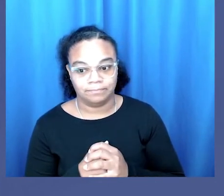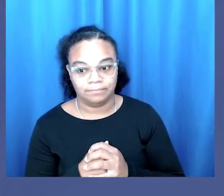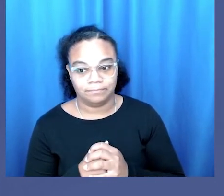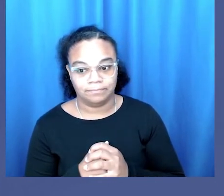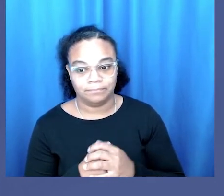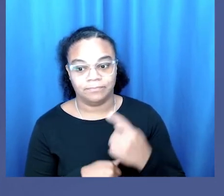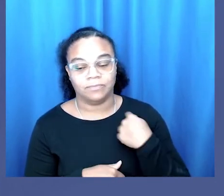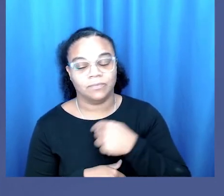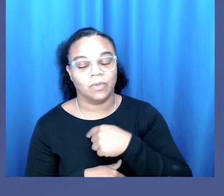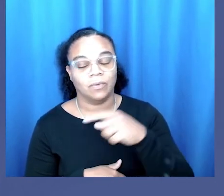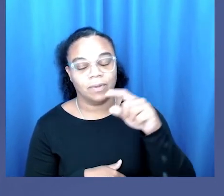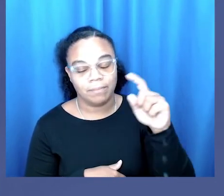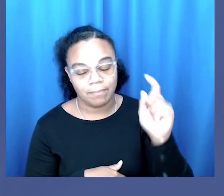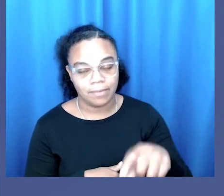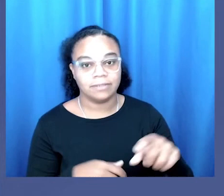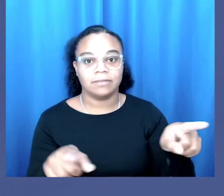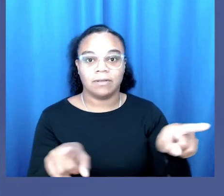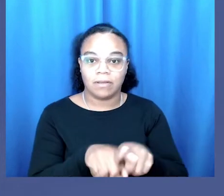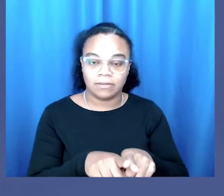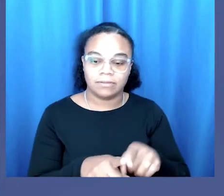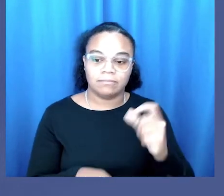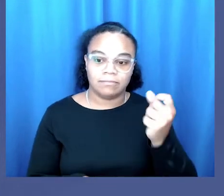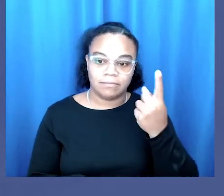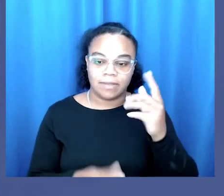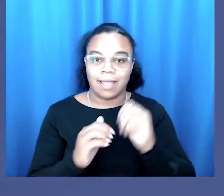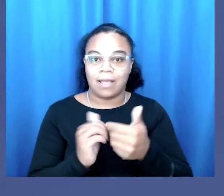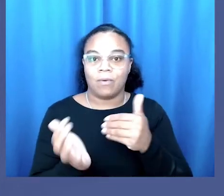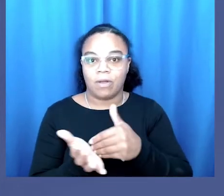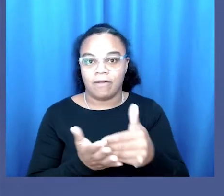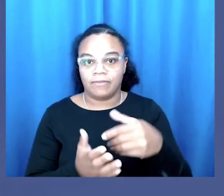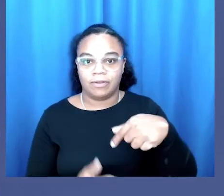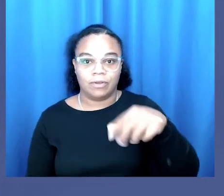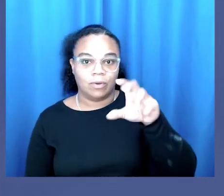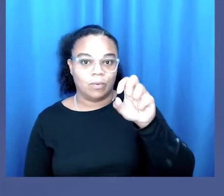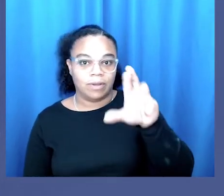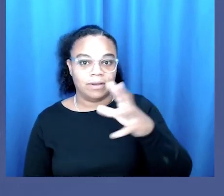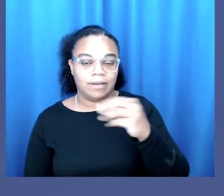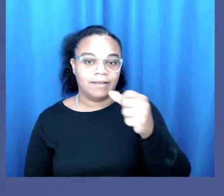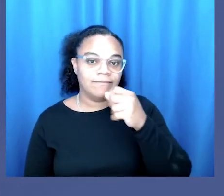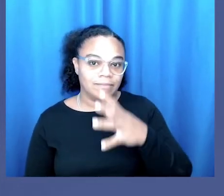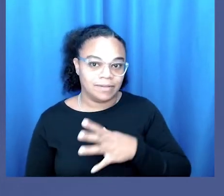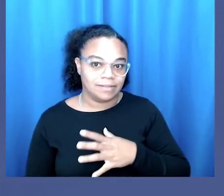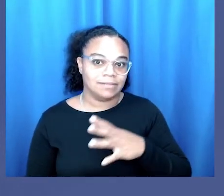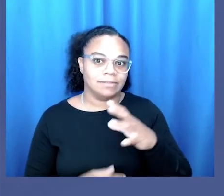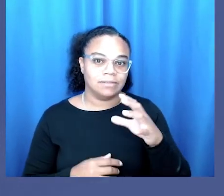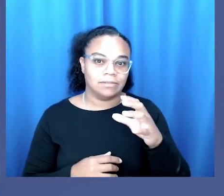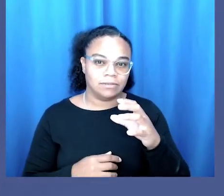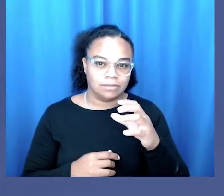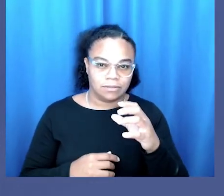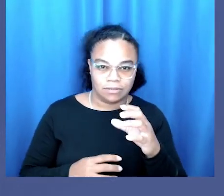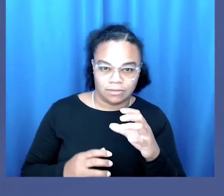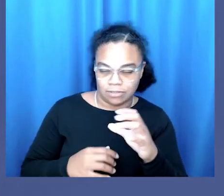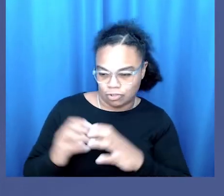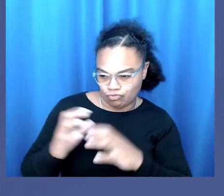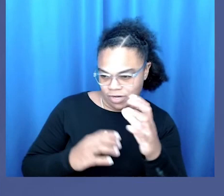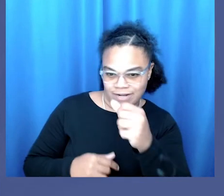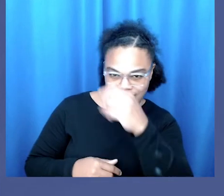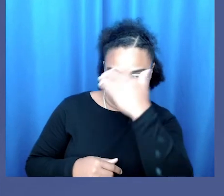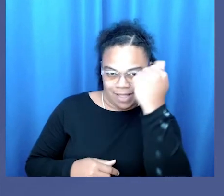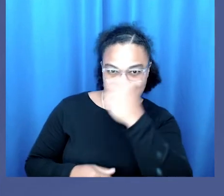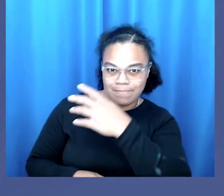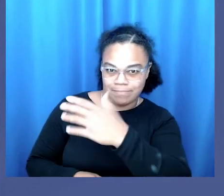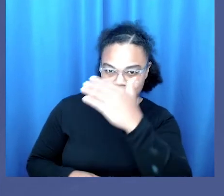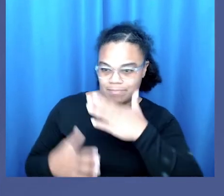We must also note how often queer and feminist constructions of black bodies work to